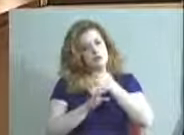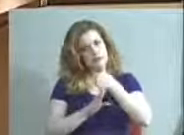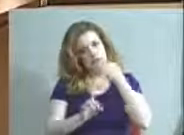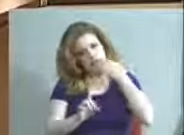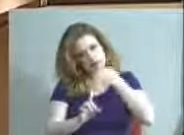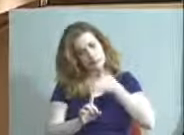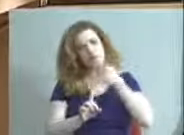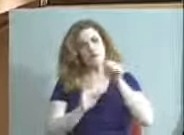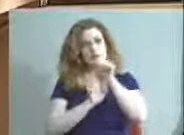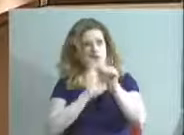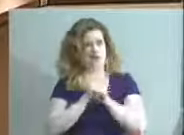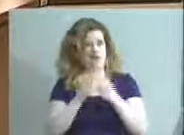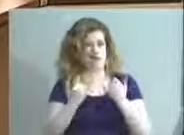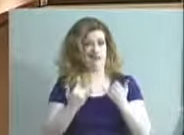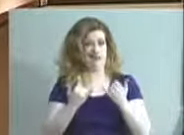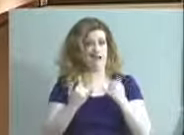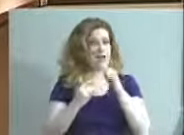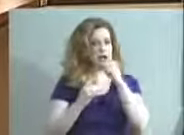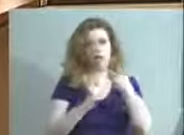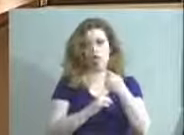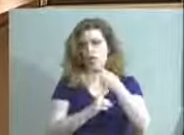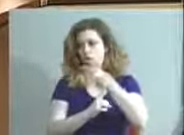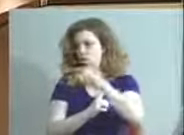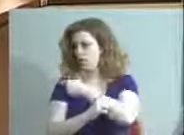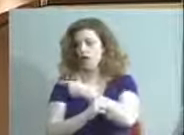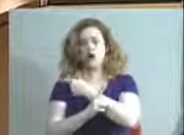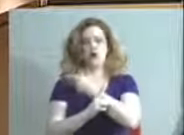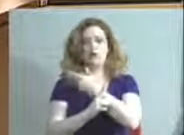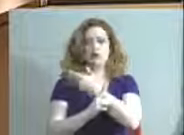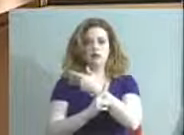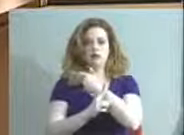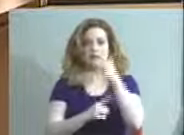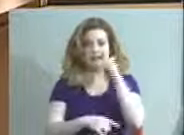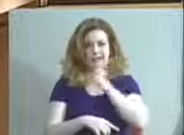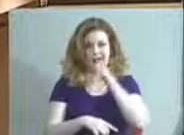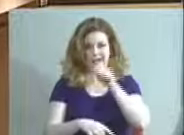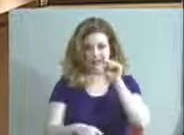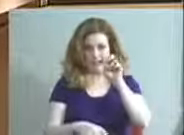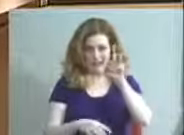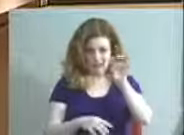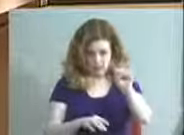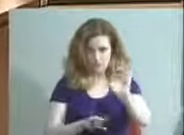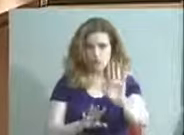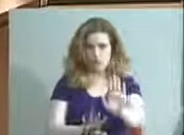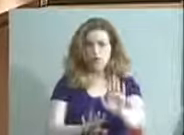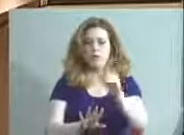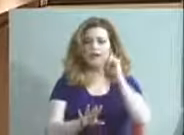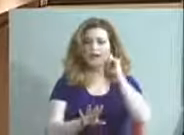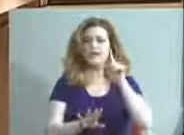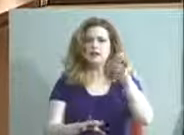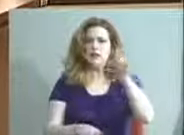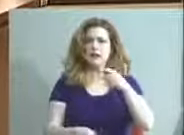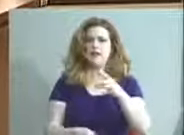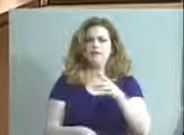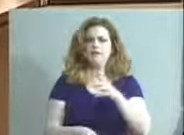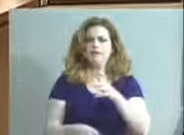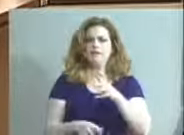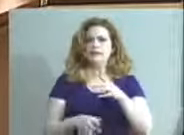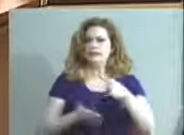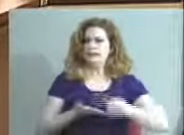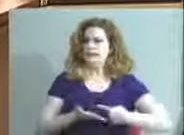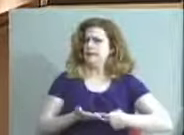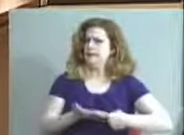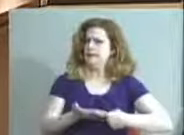agenda tonight and not get derailed by the daily news, but I think we have to call that out and